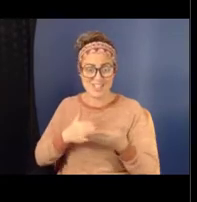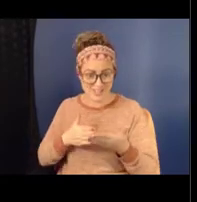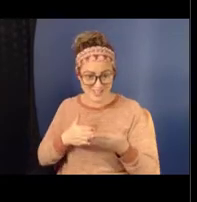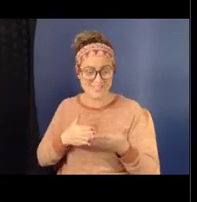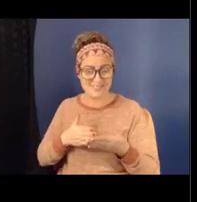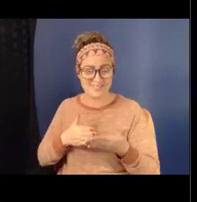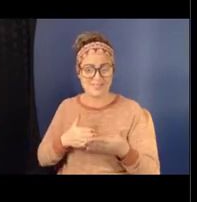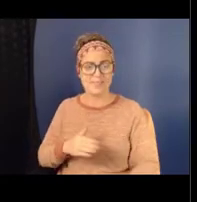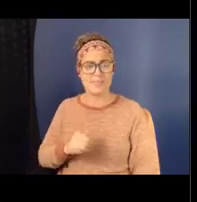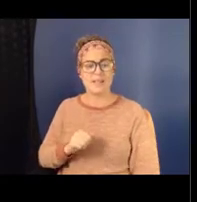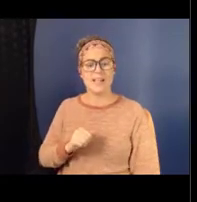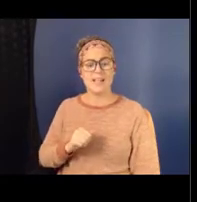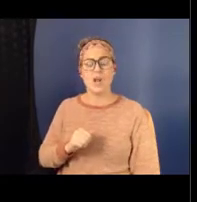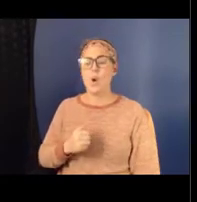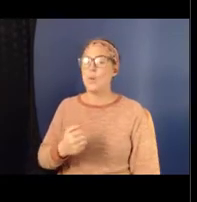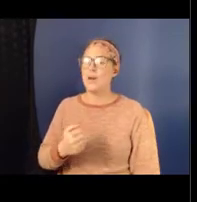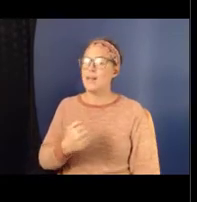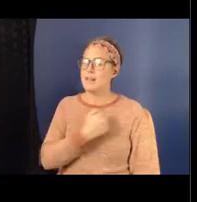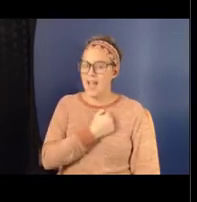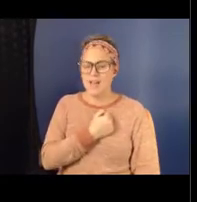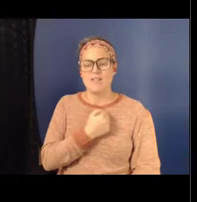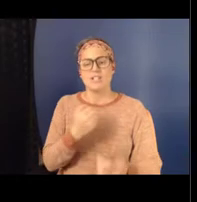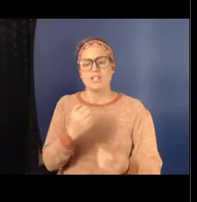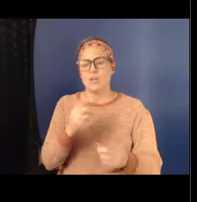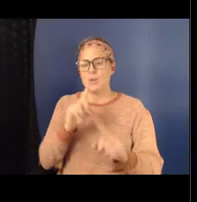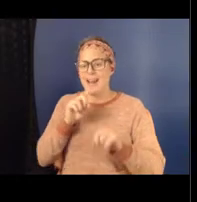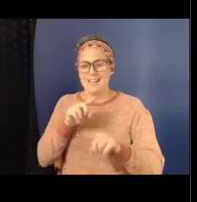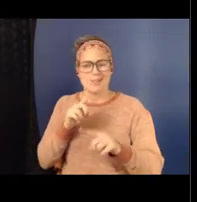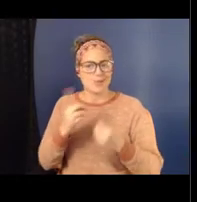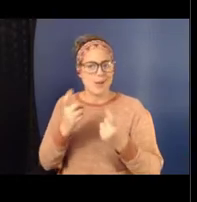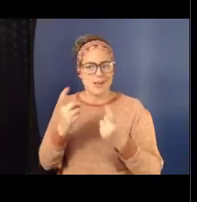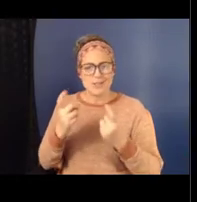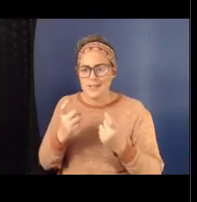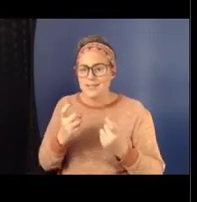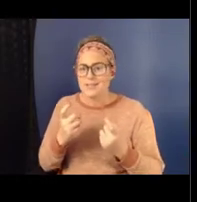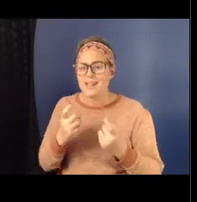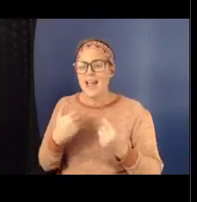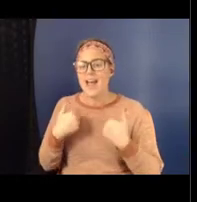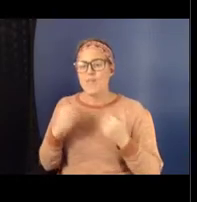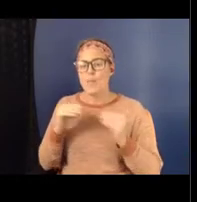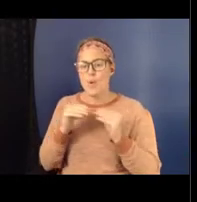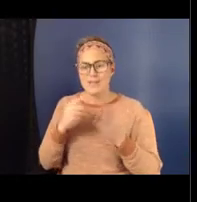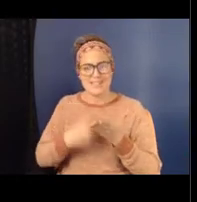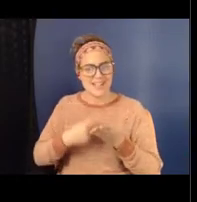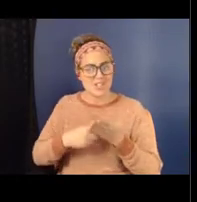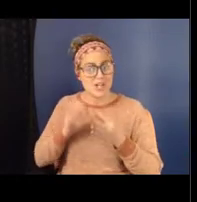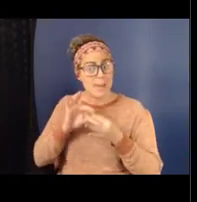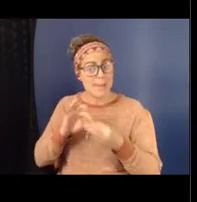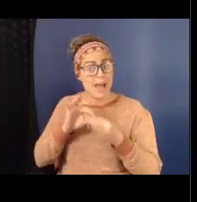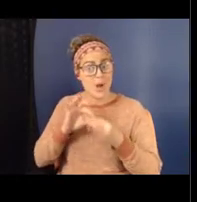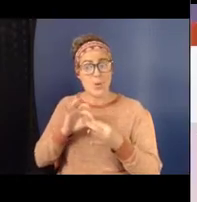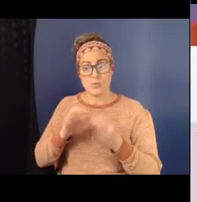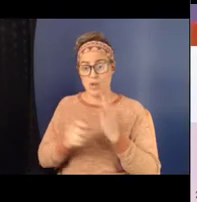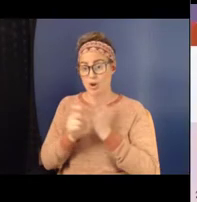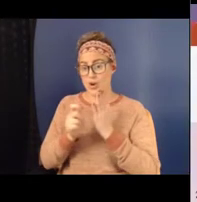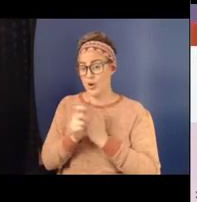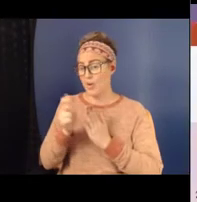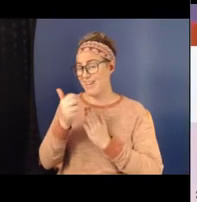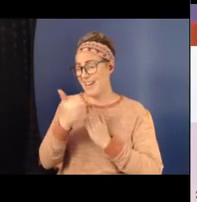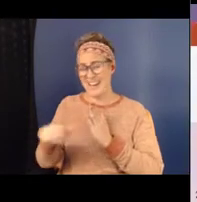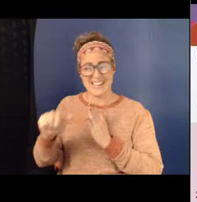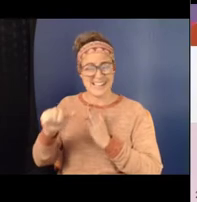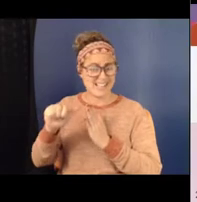And we would love to take some questions and answers and have some more discussion about the article and any insights